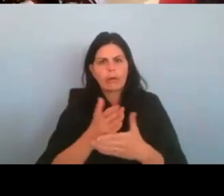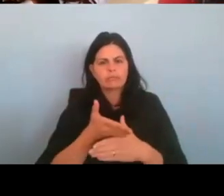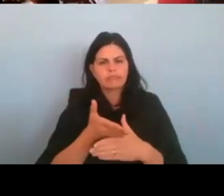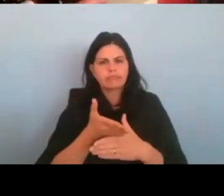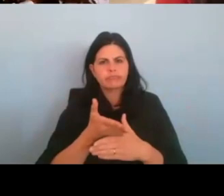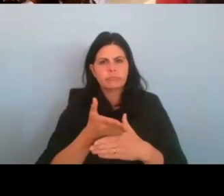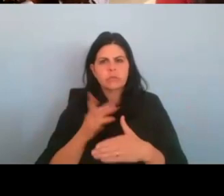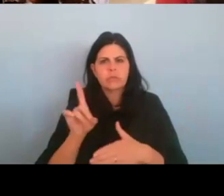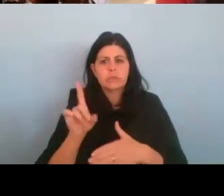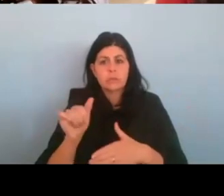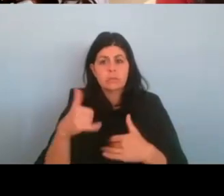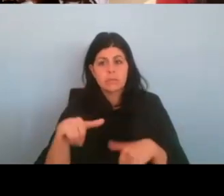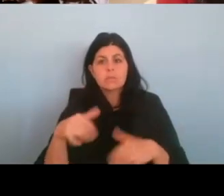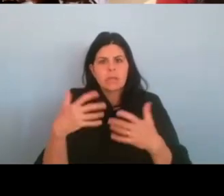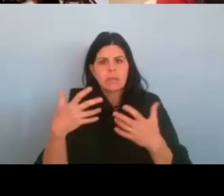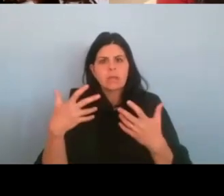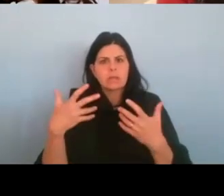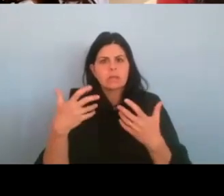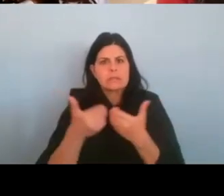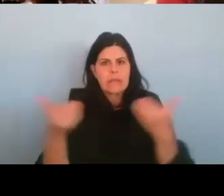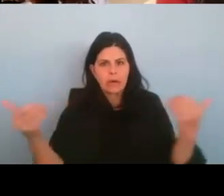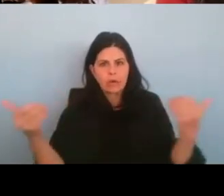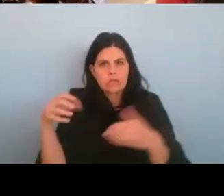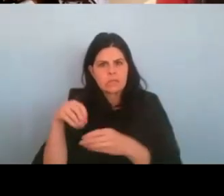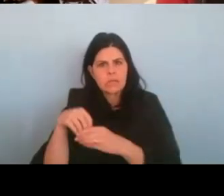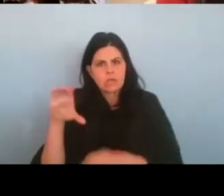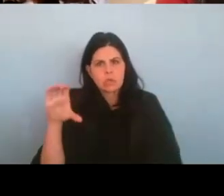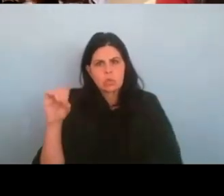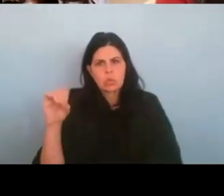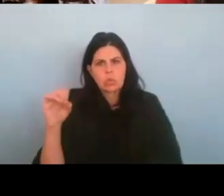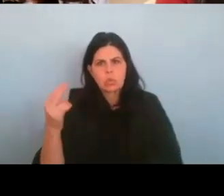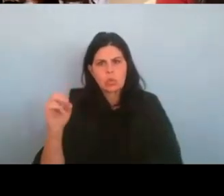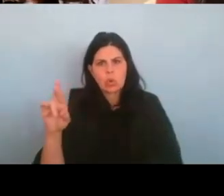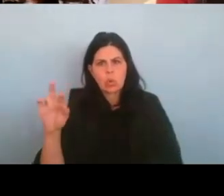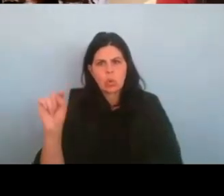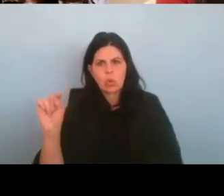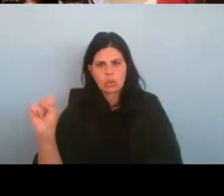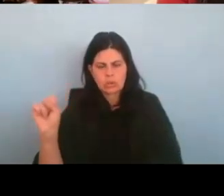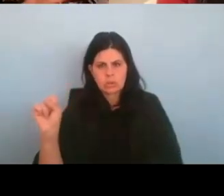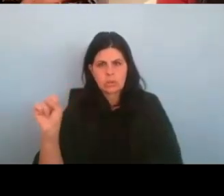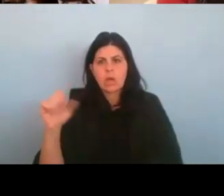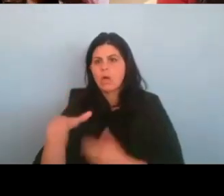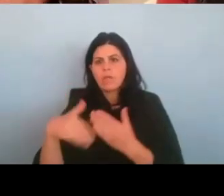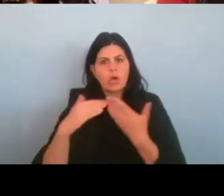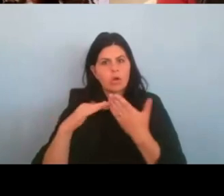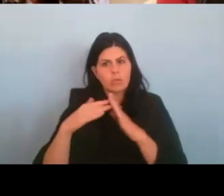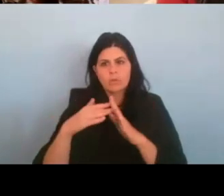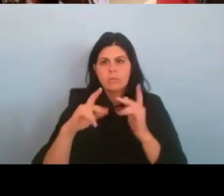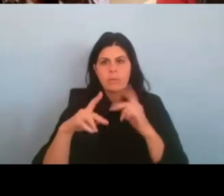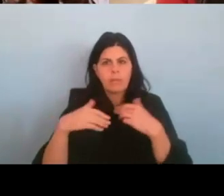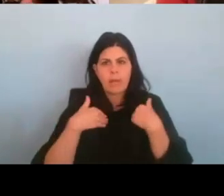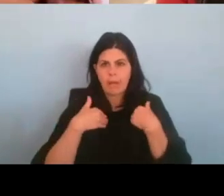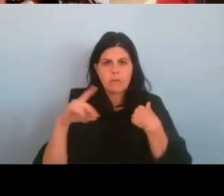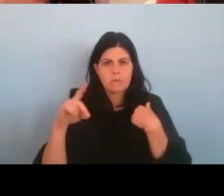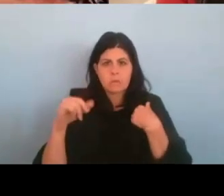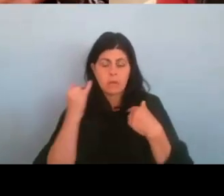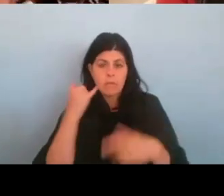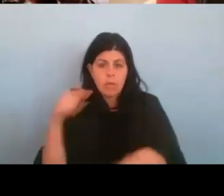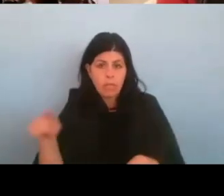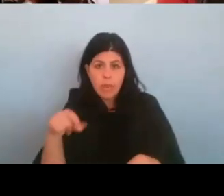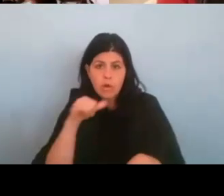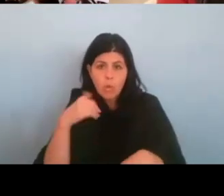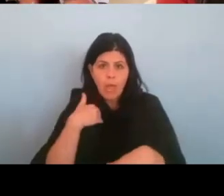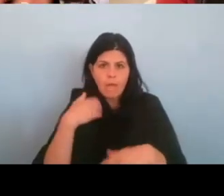segregation into cohorts, um, in all communities of people with profound disabilities. And if we, if they don't have that disability, that, that